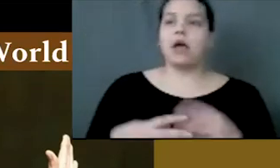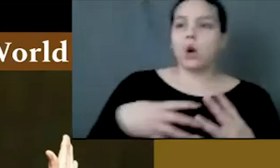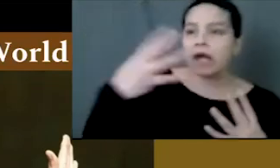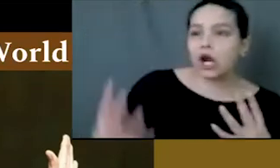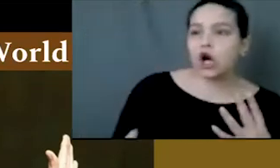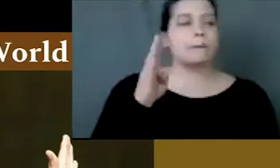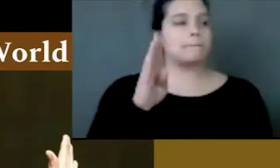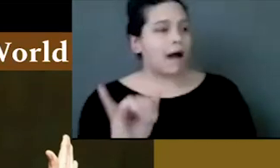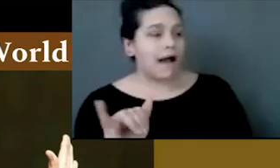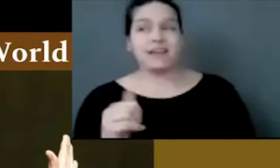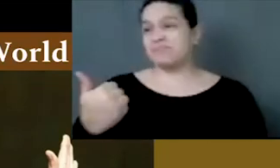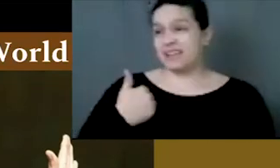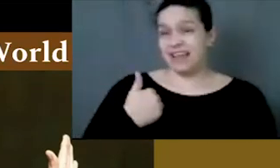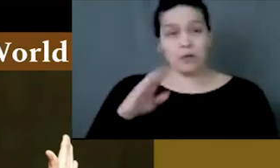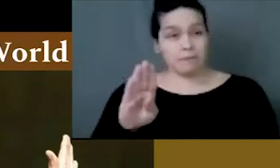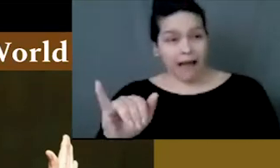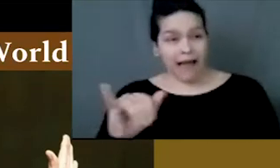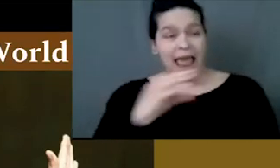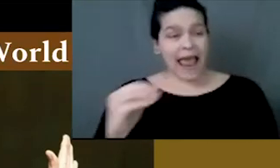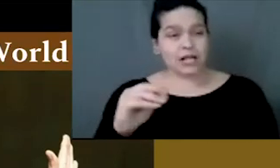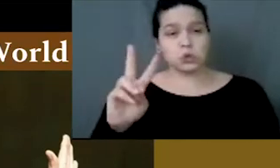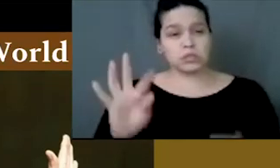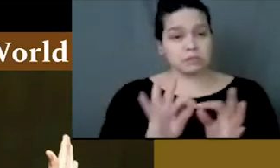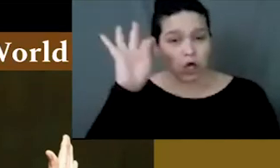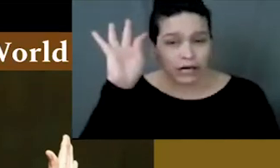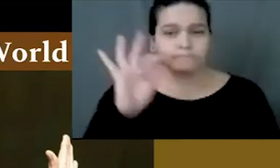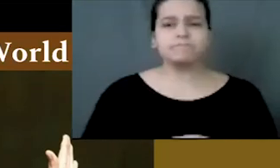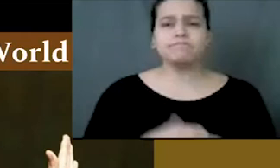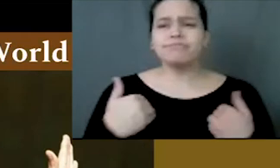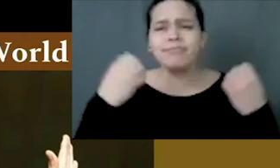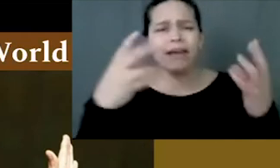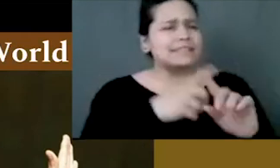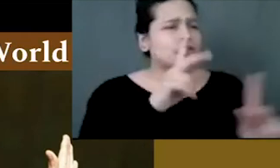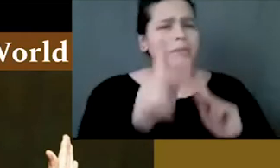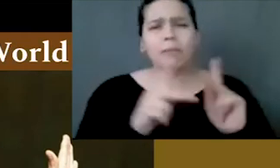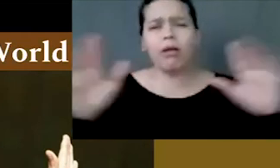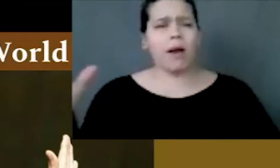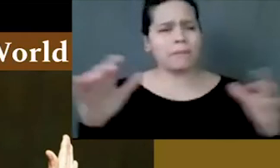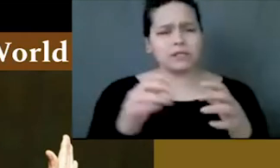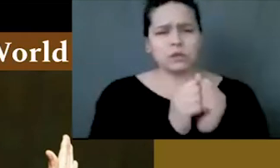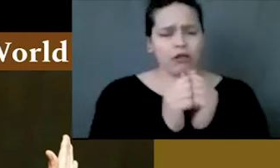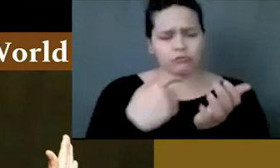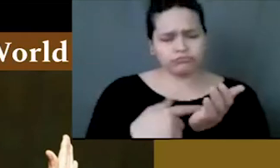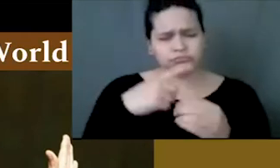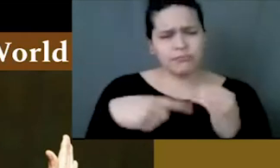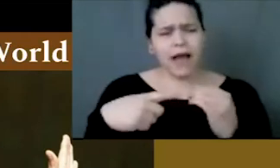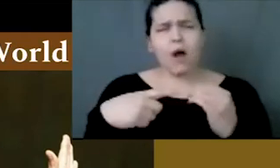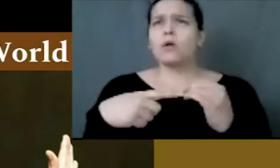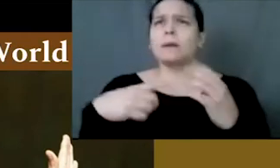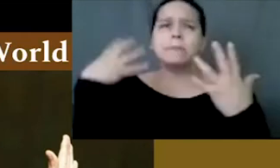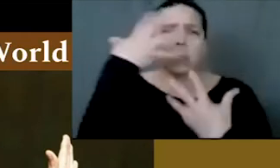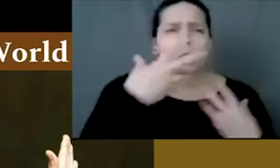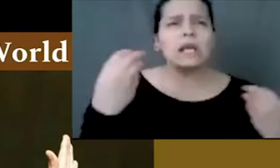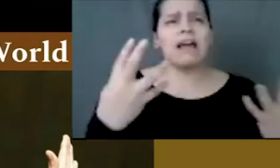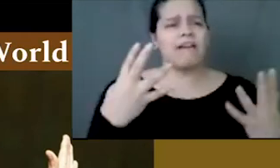chronically ill, as queer, bisexual. I myself am bi and two spirit. You know, we have all kinds of people